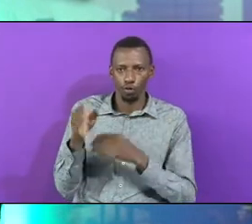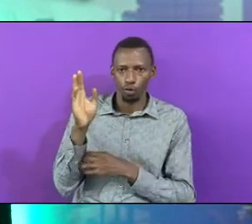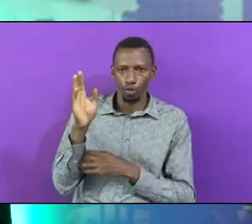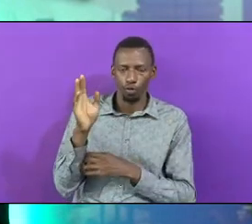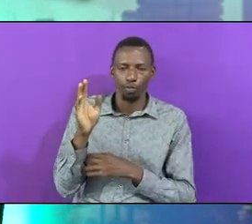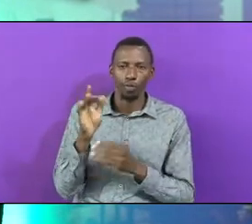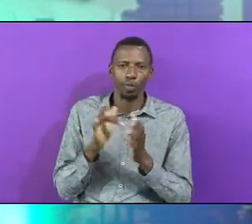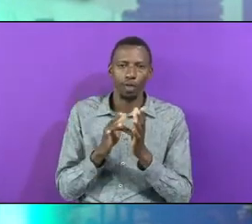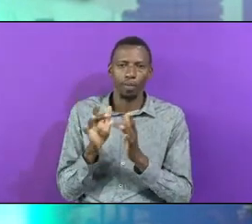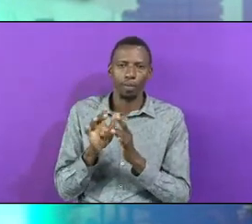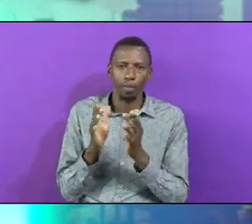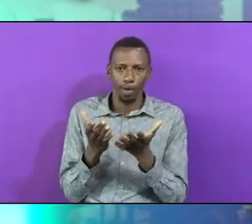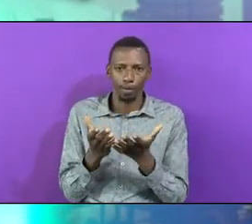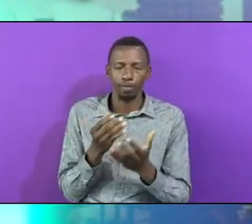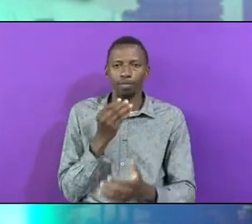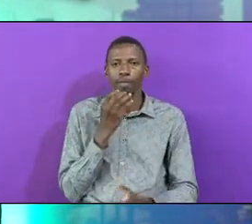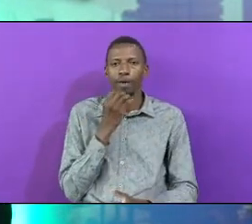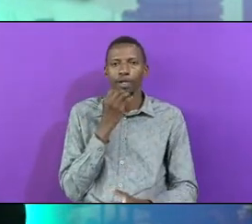book of Matthew